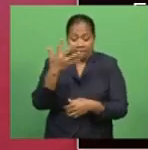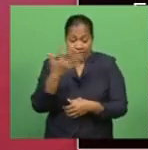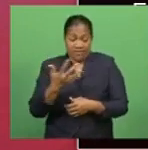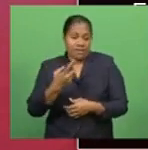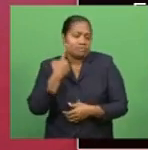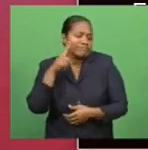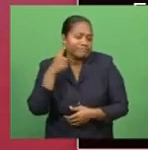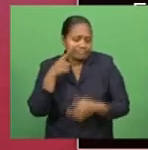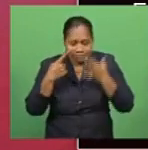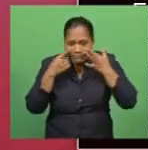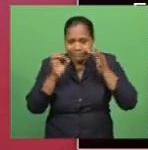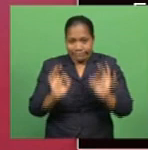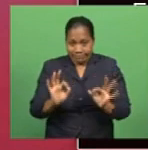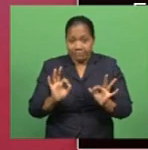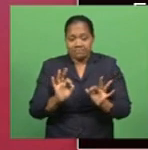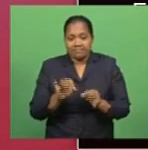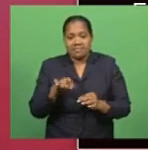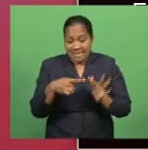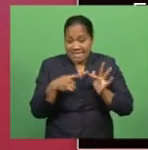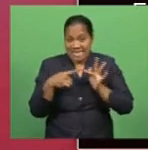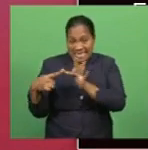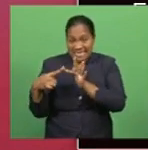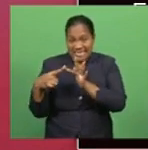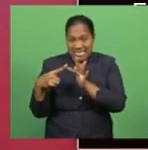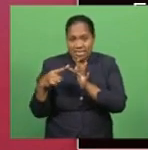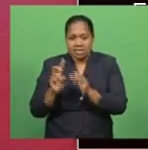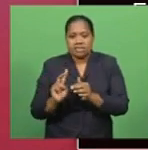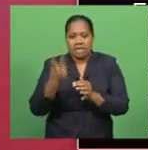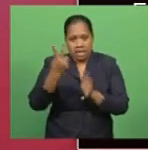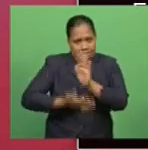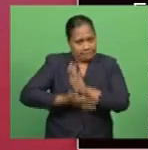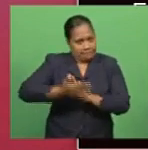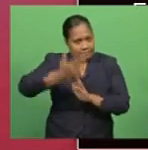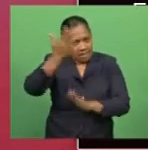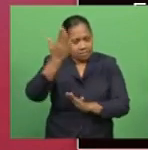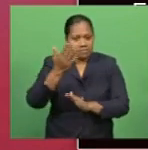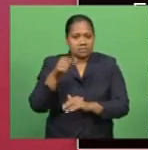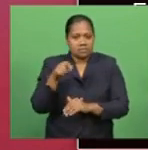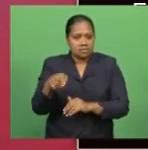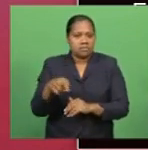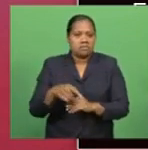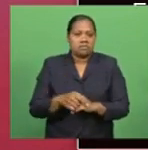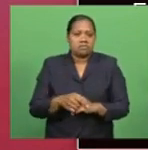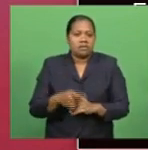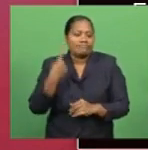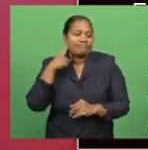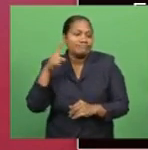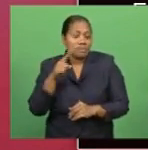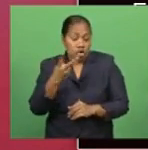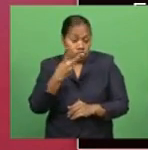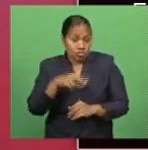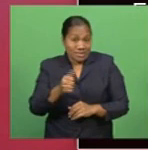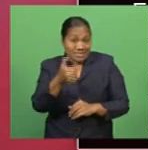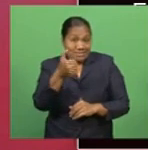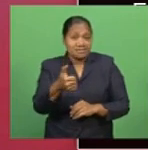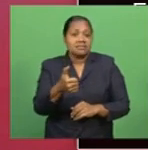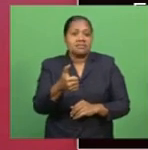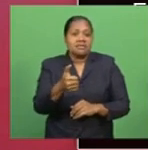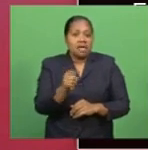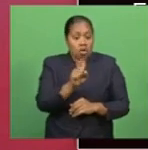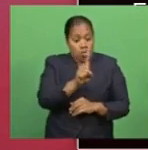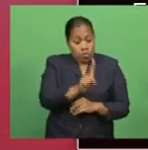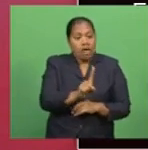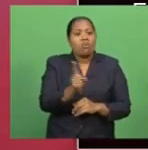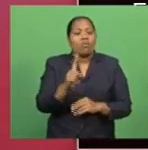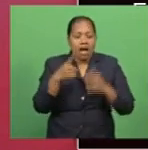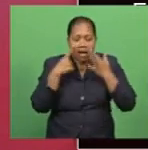breach of curfew. The East recorded the second-highest number of social gathering breach arrests, with 26 cases and one case of